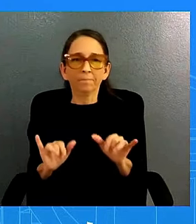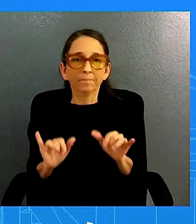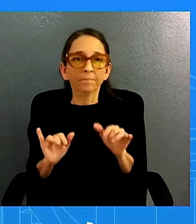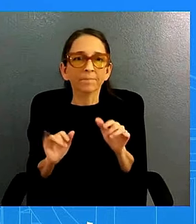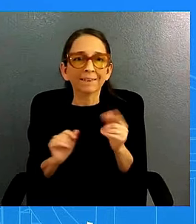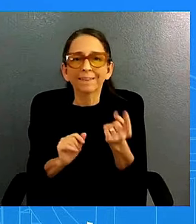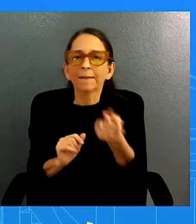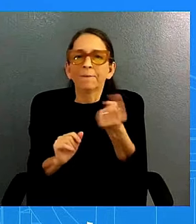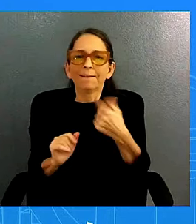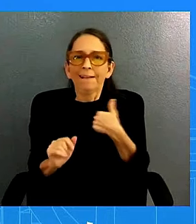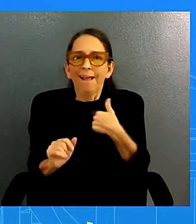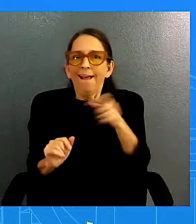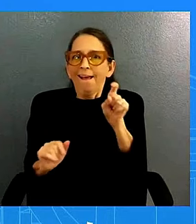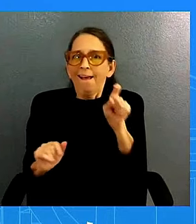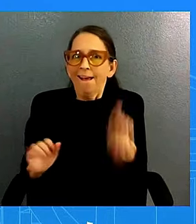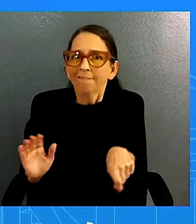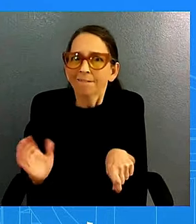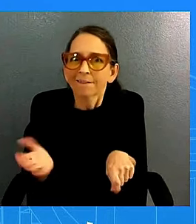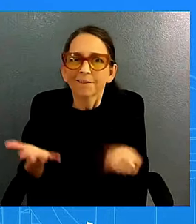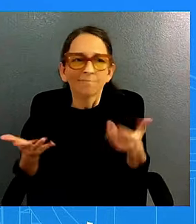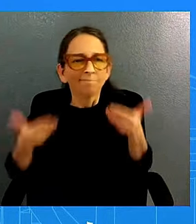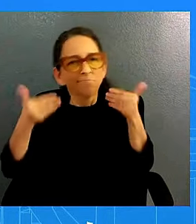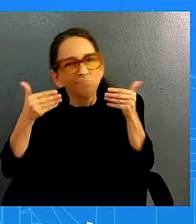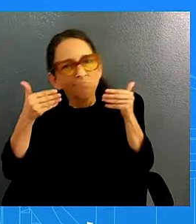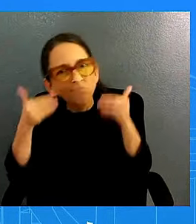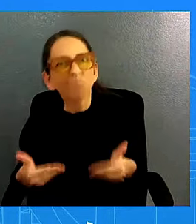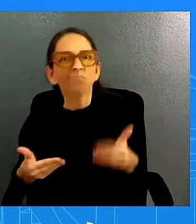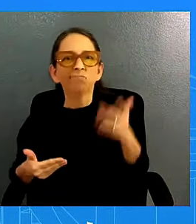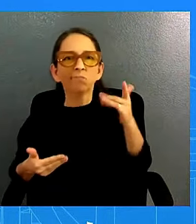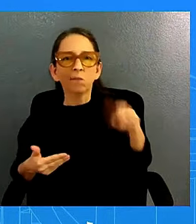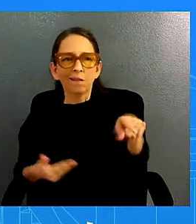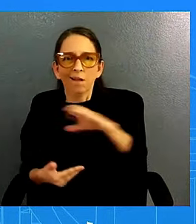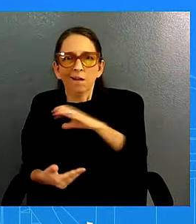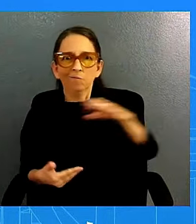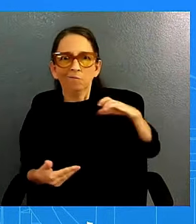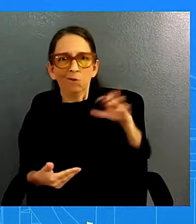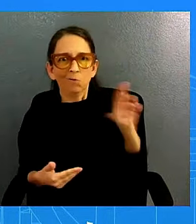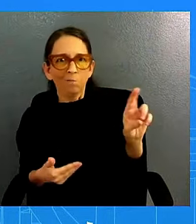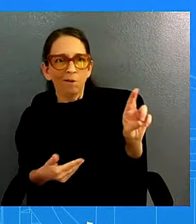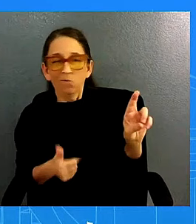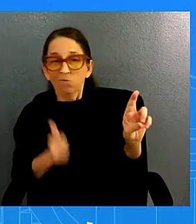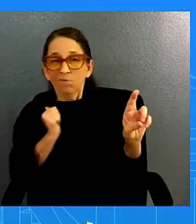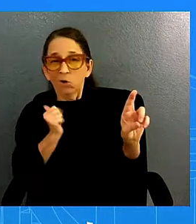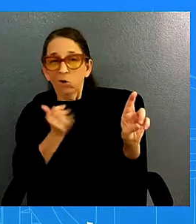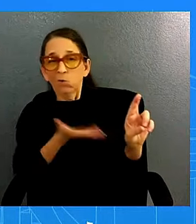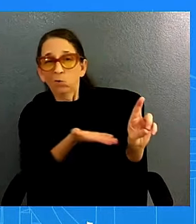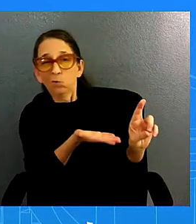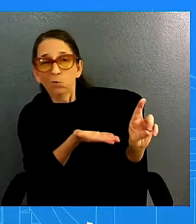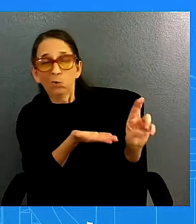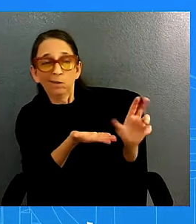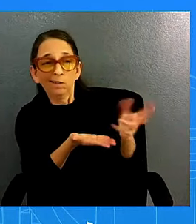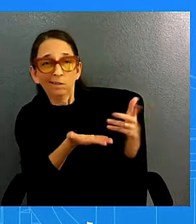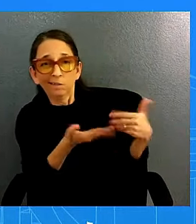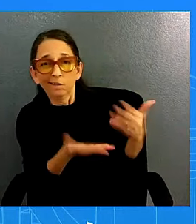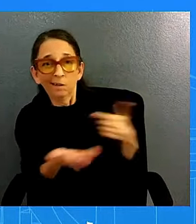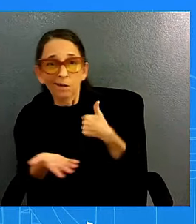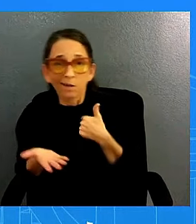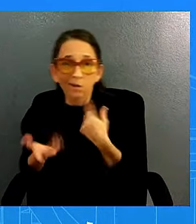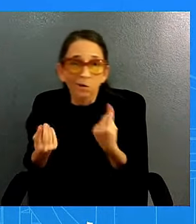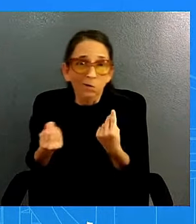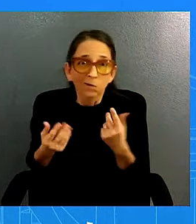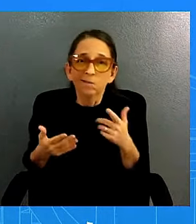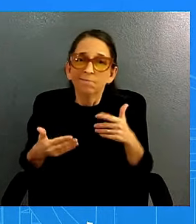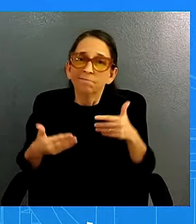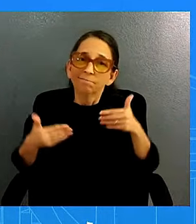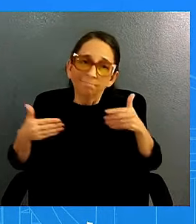because congressional republic republicans refused to take action and so we took action and now we're seeing uh the effects of